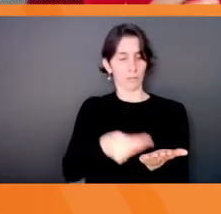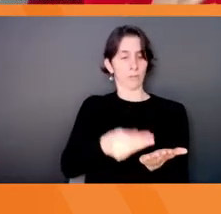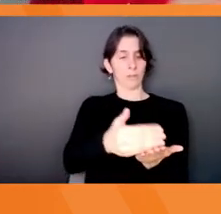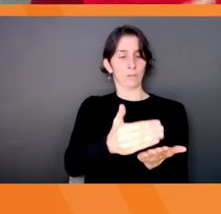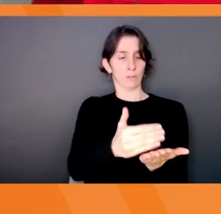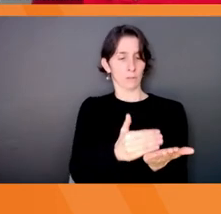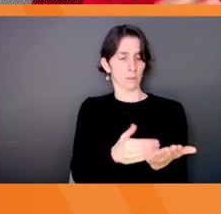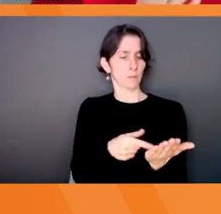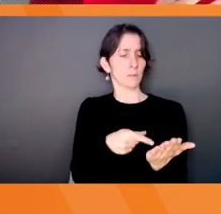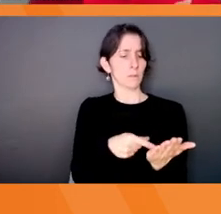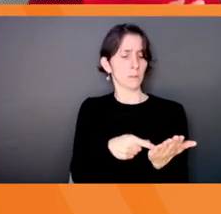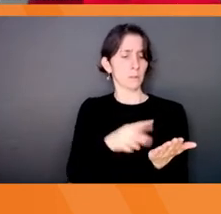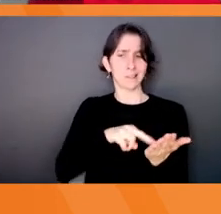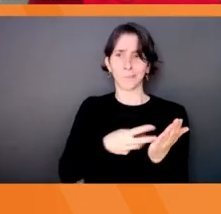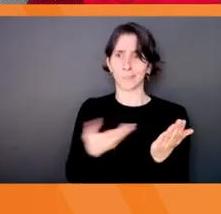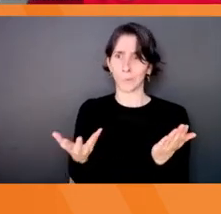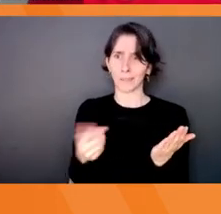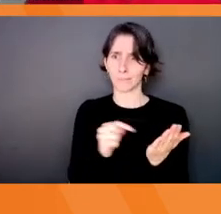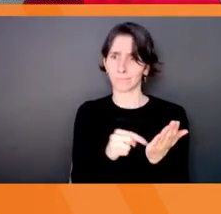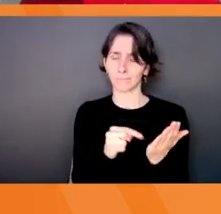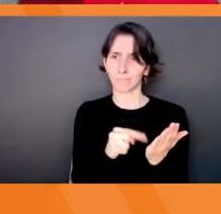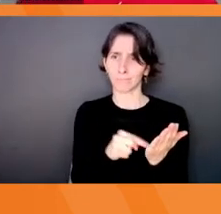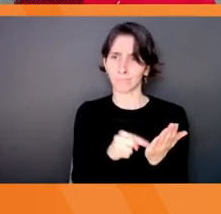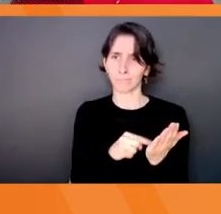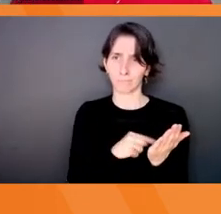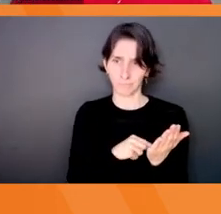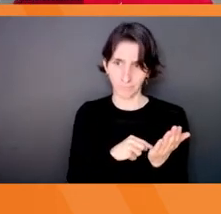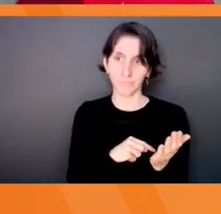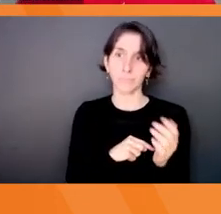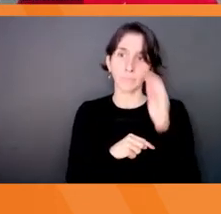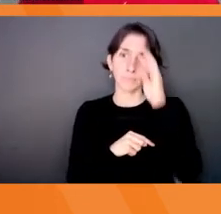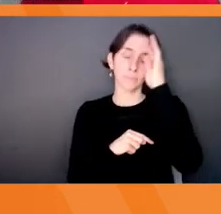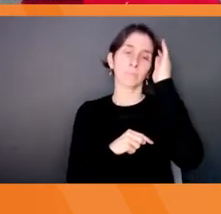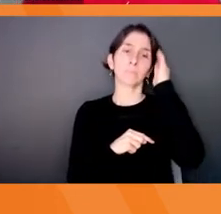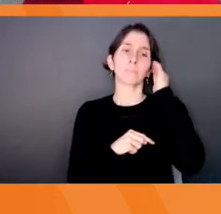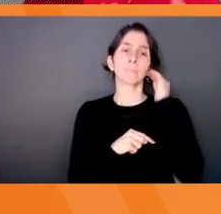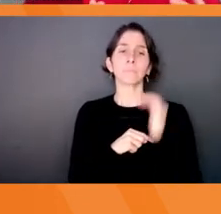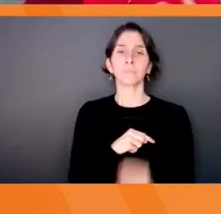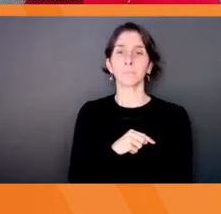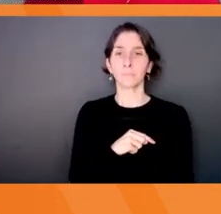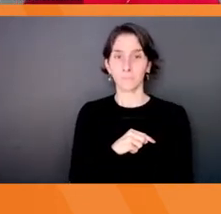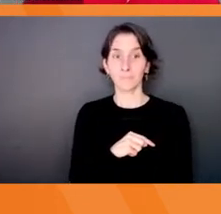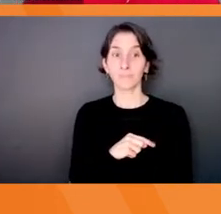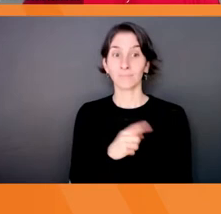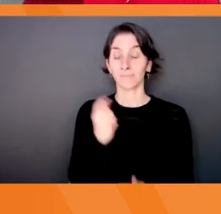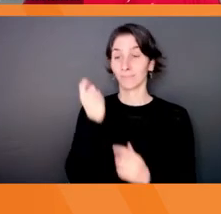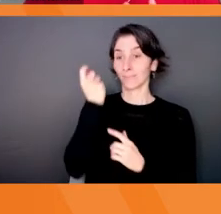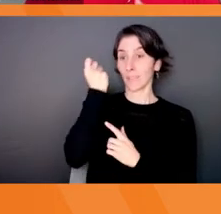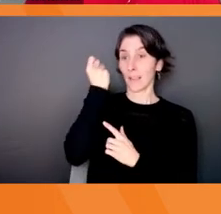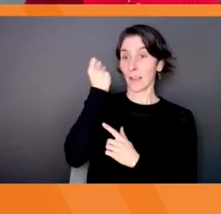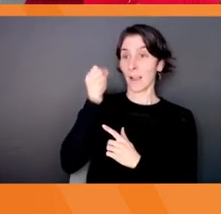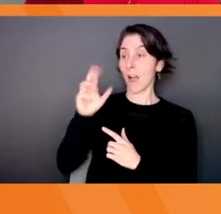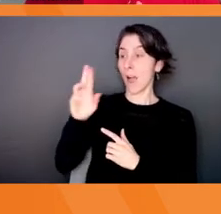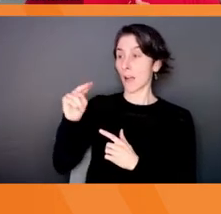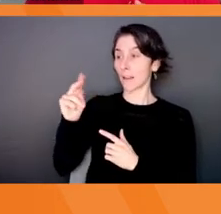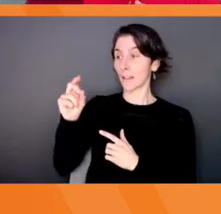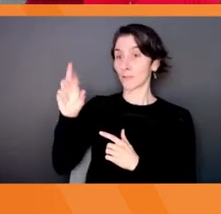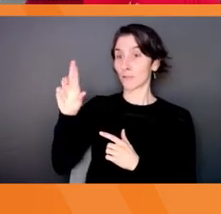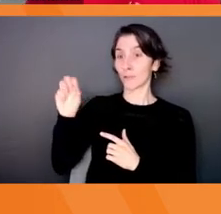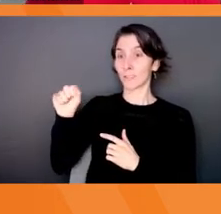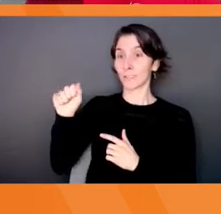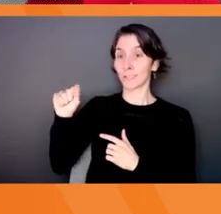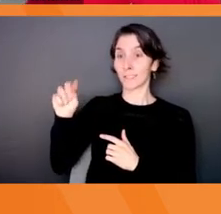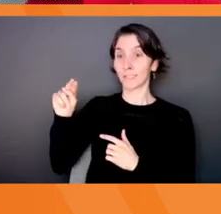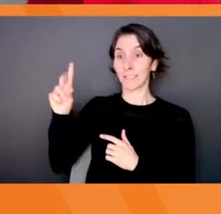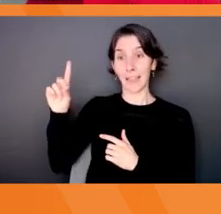from these people that I'm trying to solve this problem for? And understand is, is not the favorite part of the